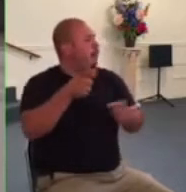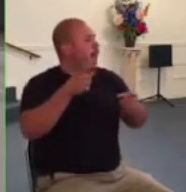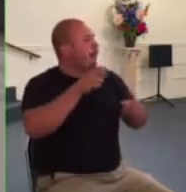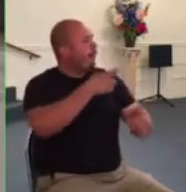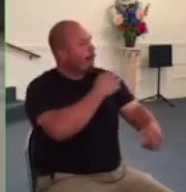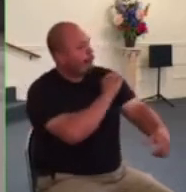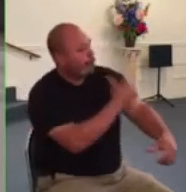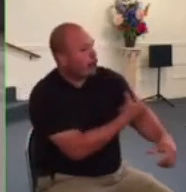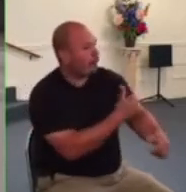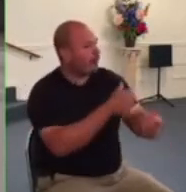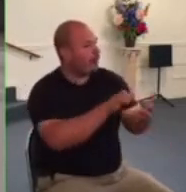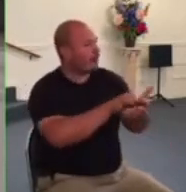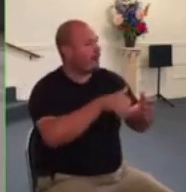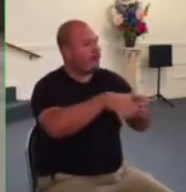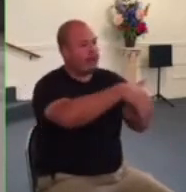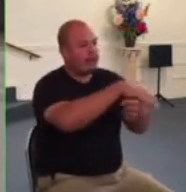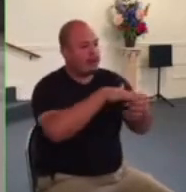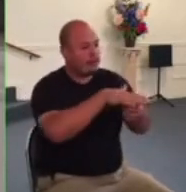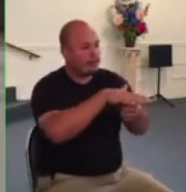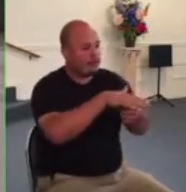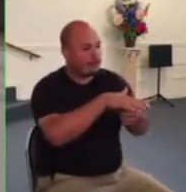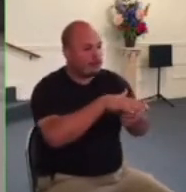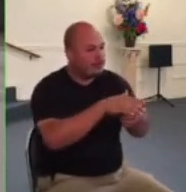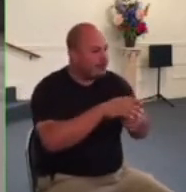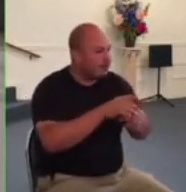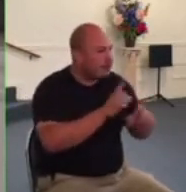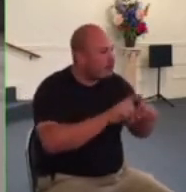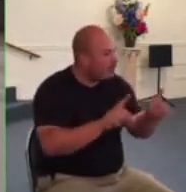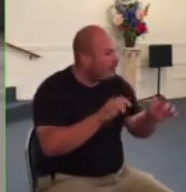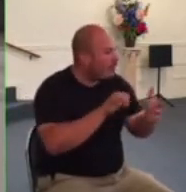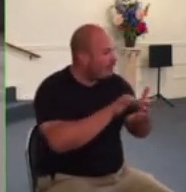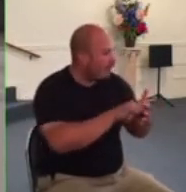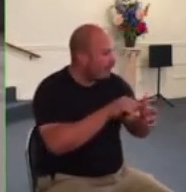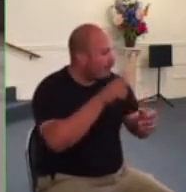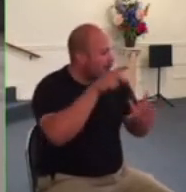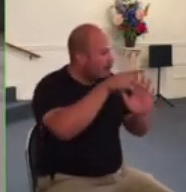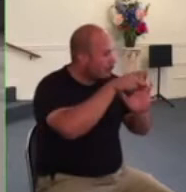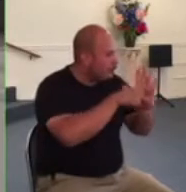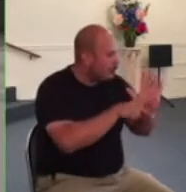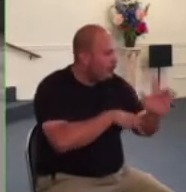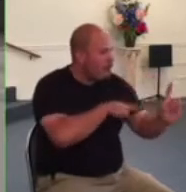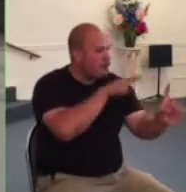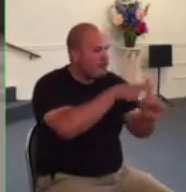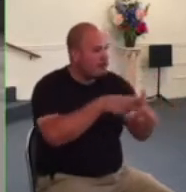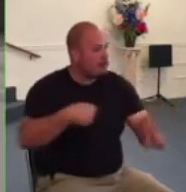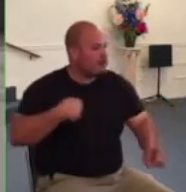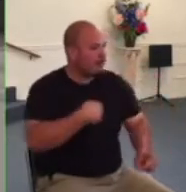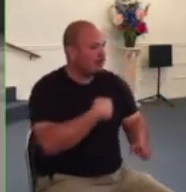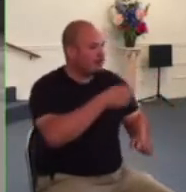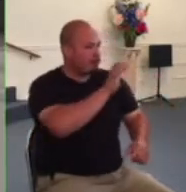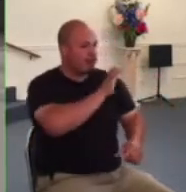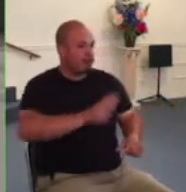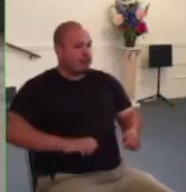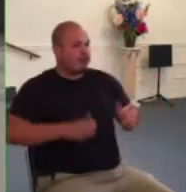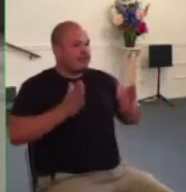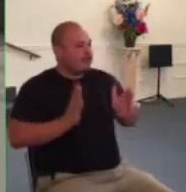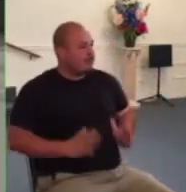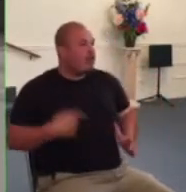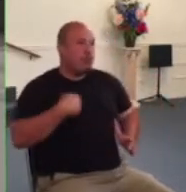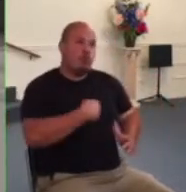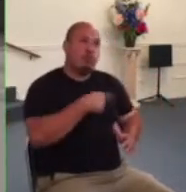true to god as the highest authority in our lives we will obey him over every other authority